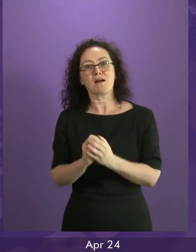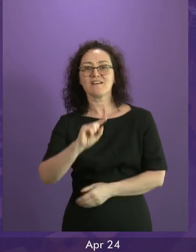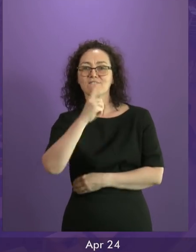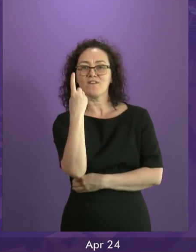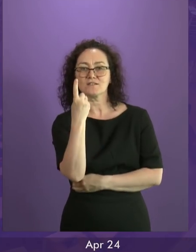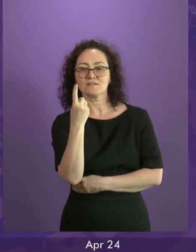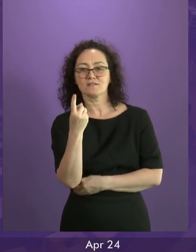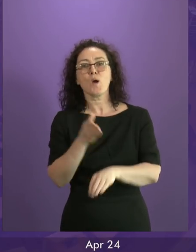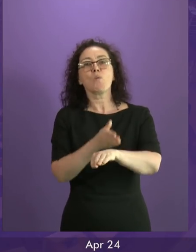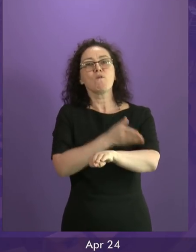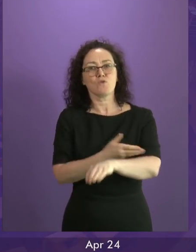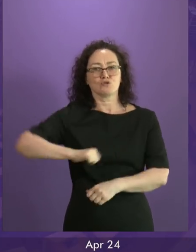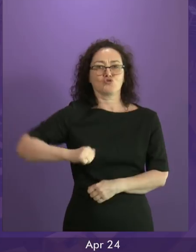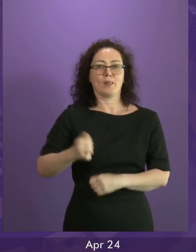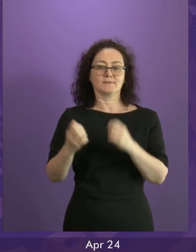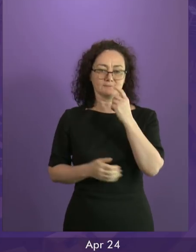The First Minister.